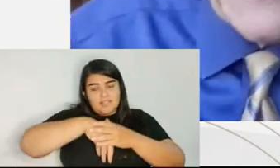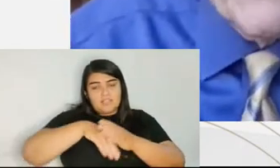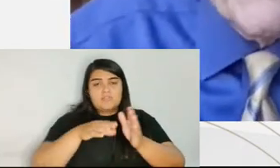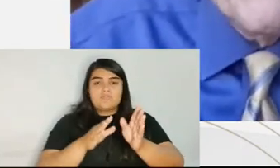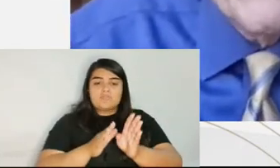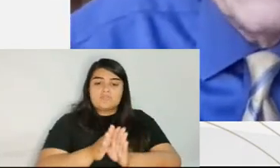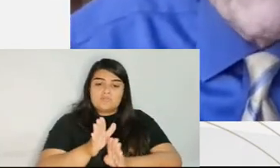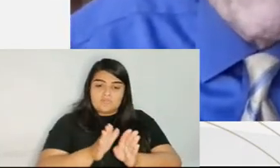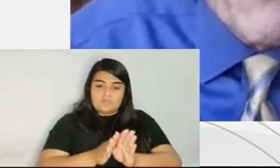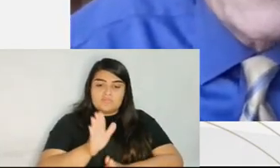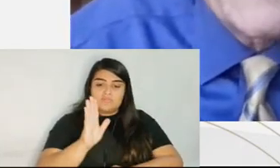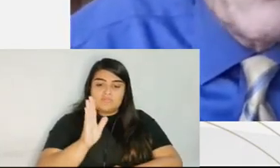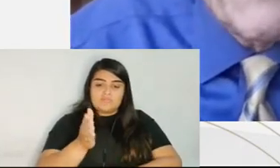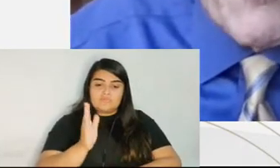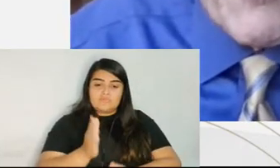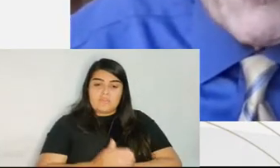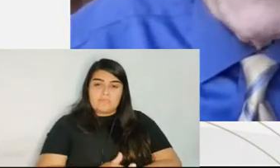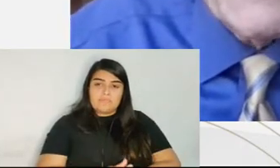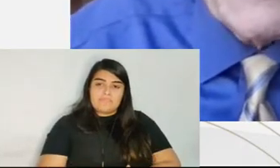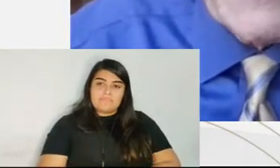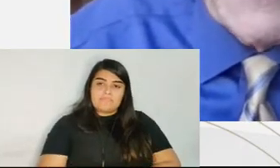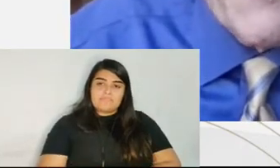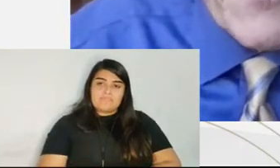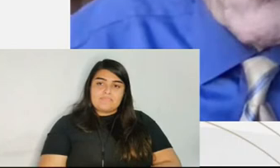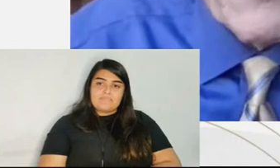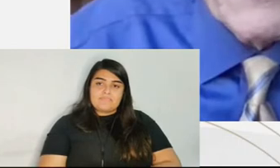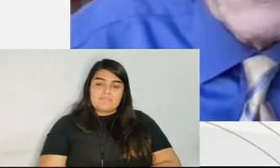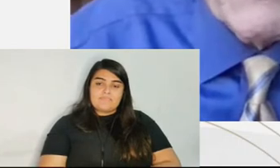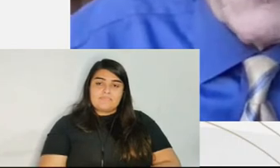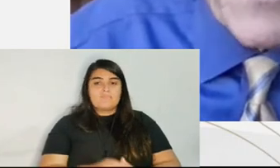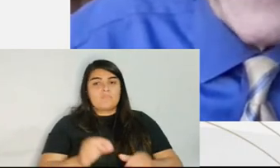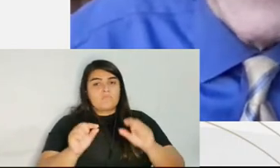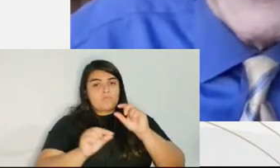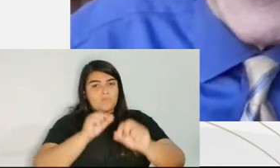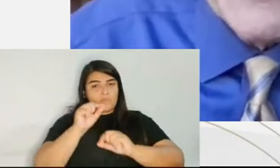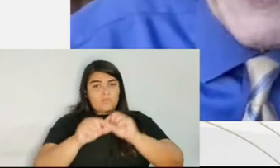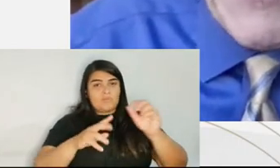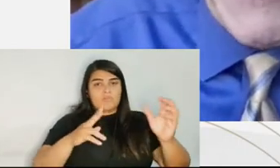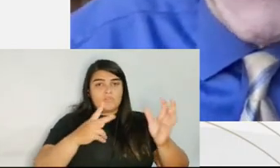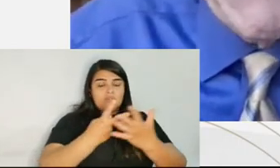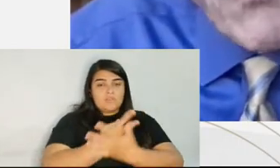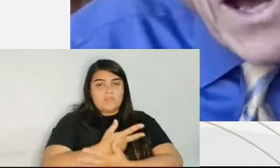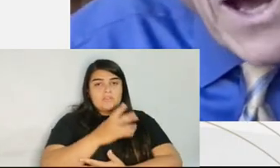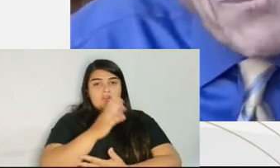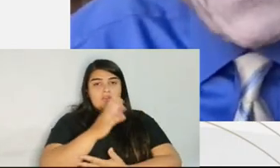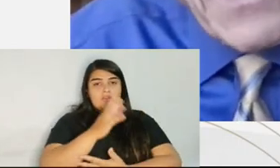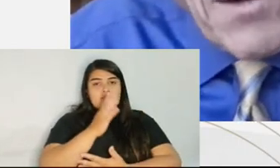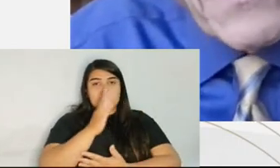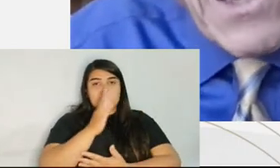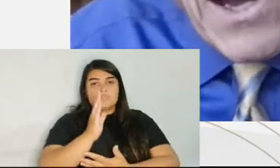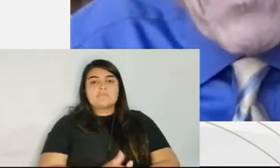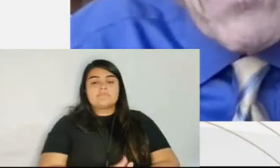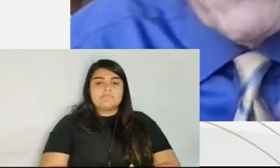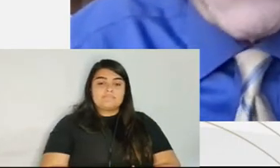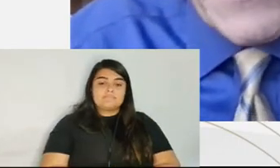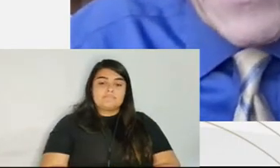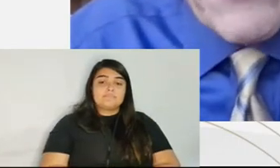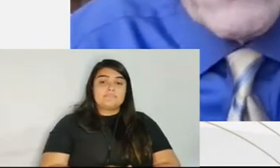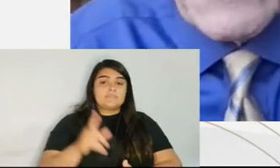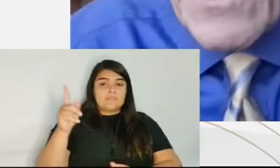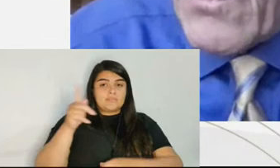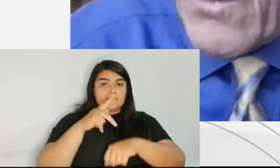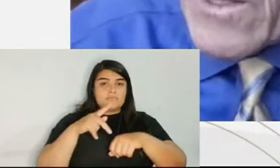is that the proportion of plea bargains in the federal system in the United States went up and up and up